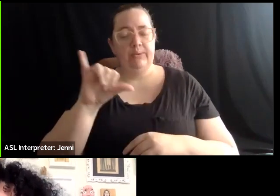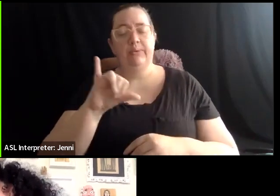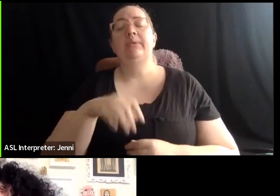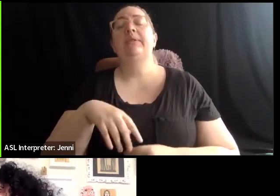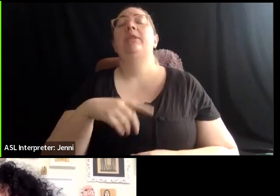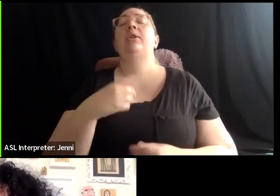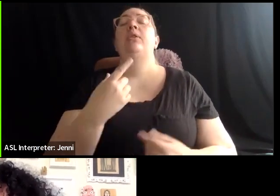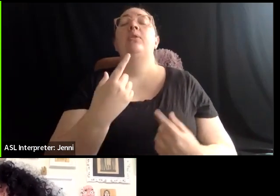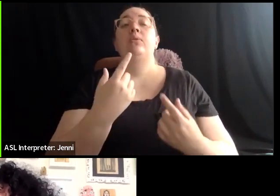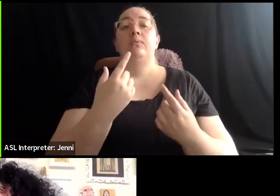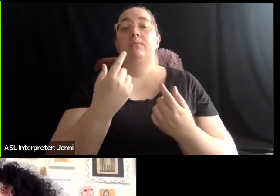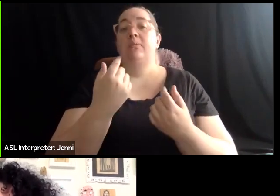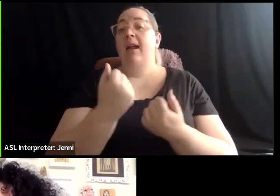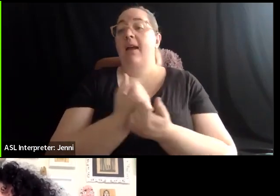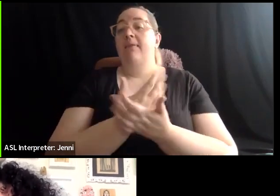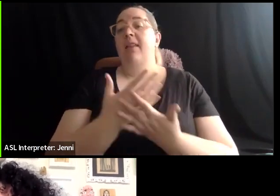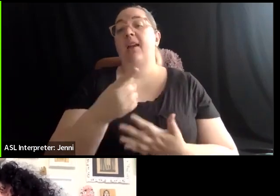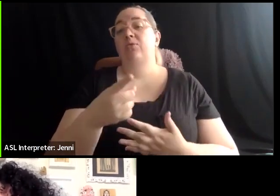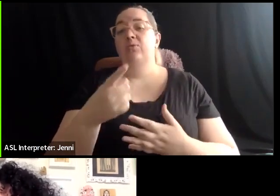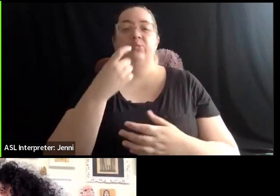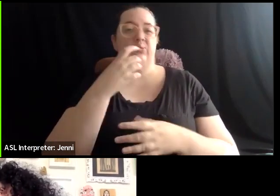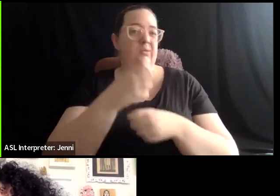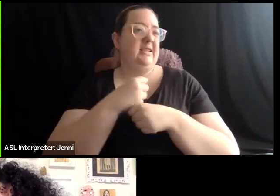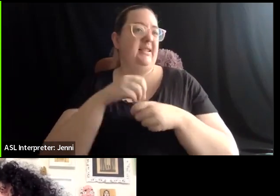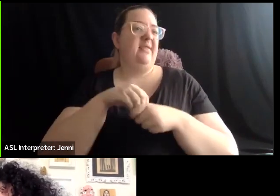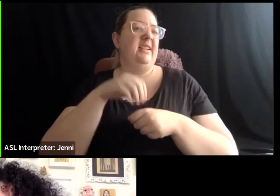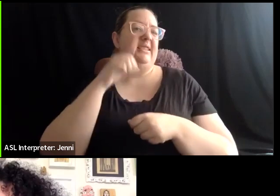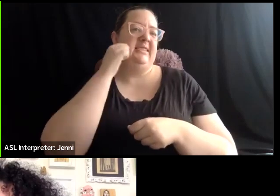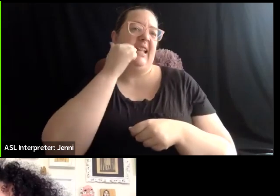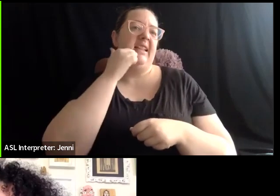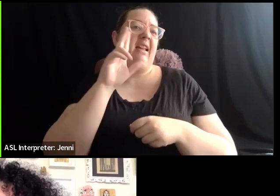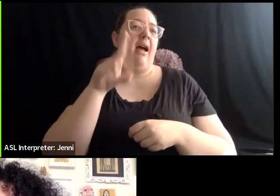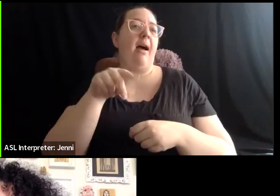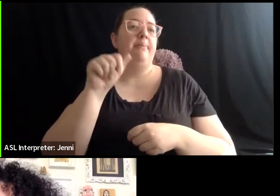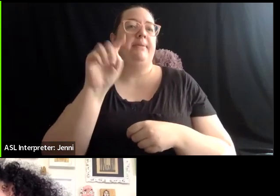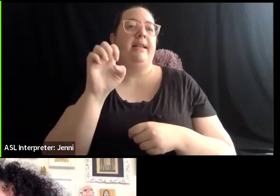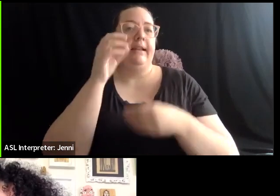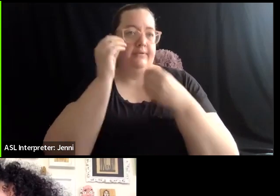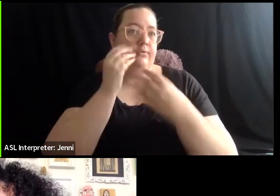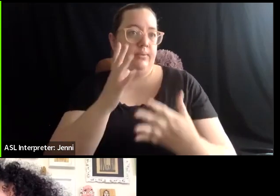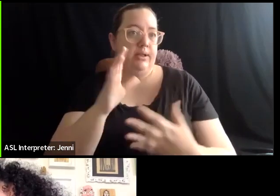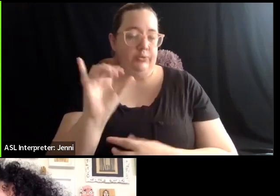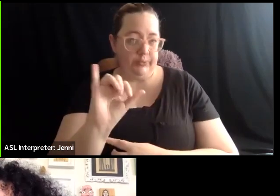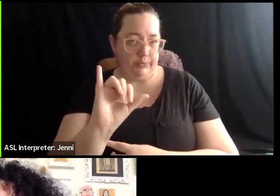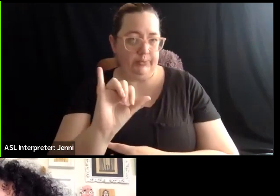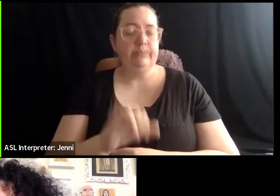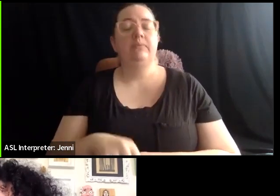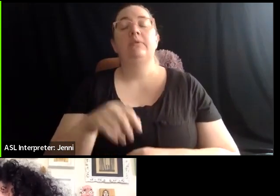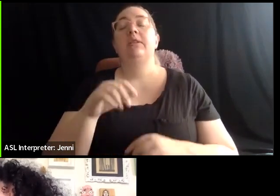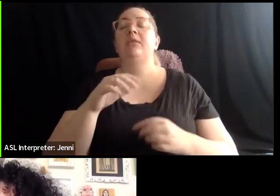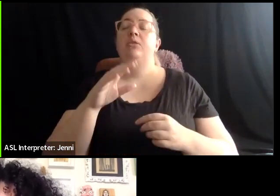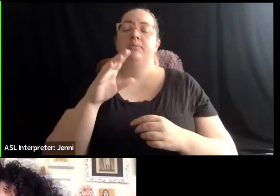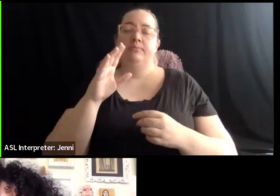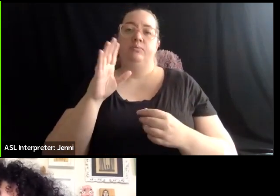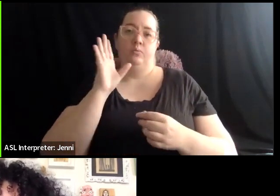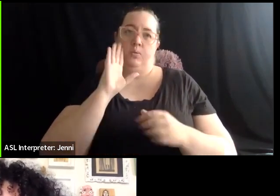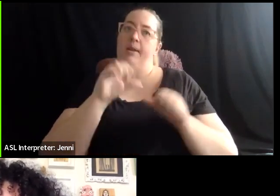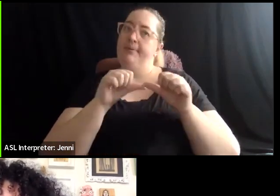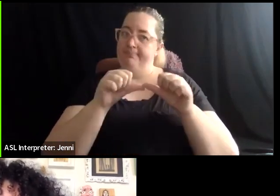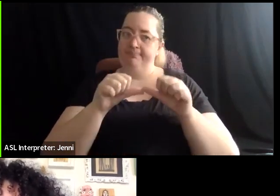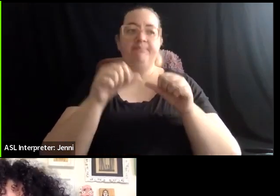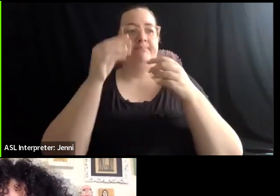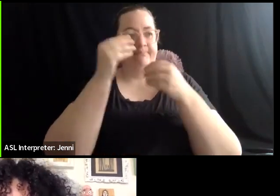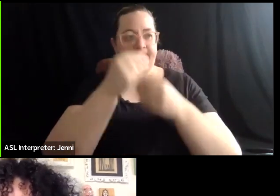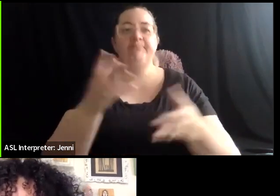received in your daily update emails as well. So we'll keep that coming to you in those forms. But please know that we are